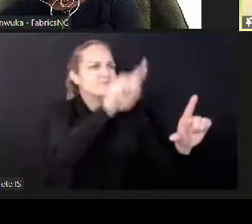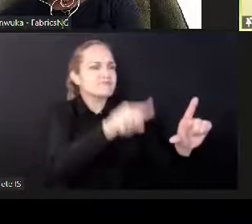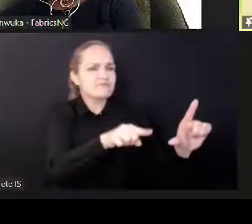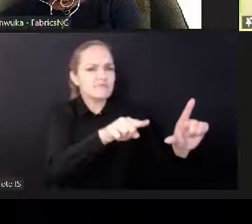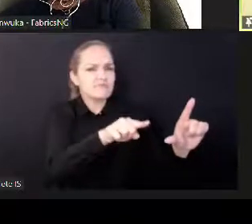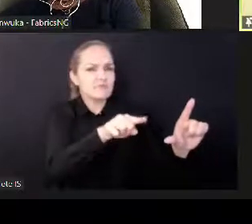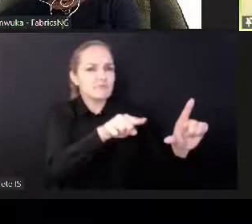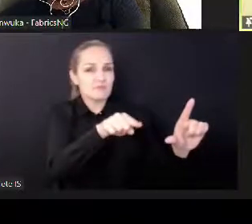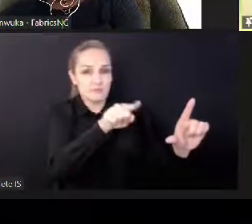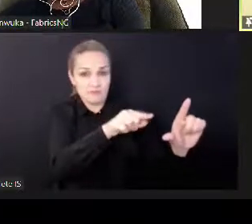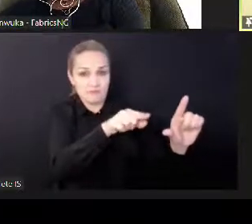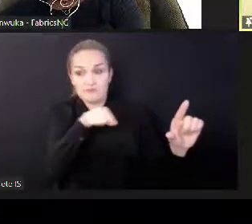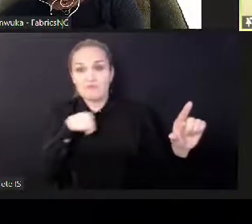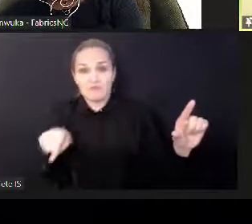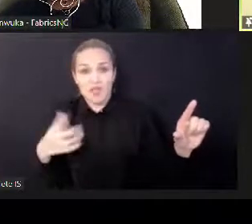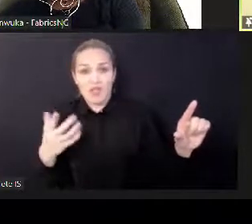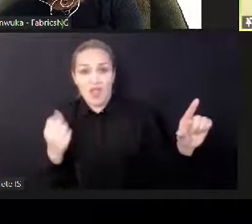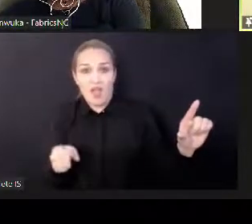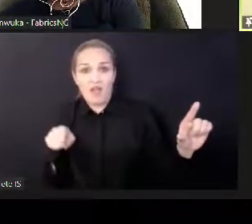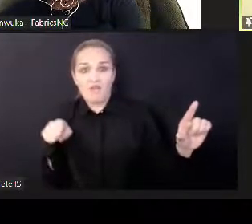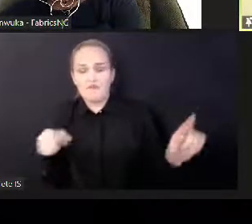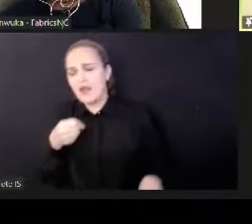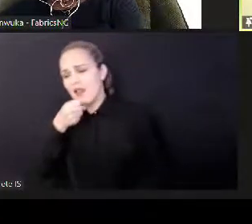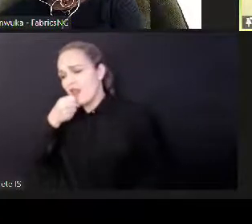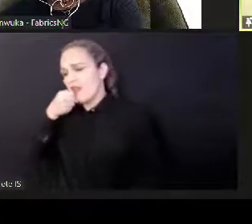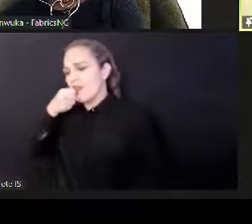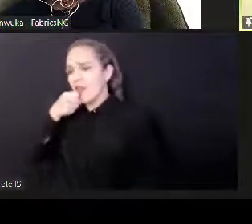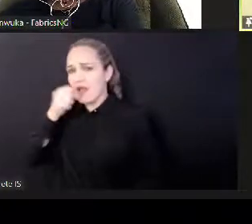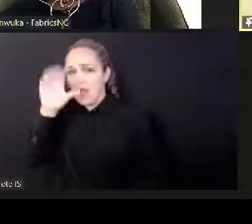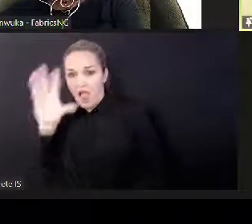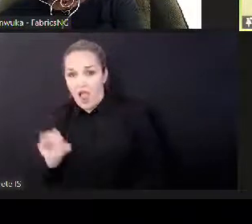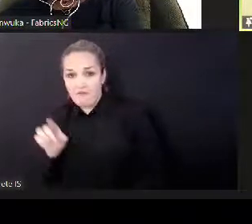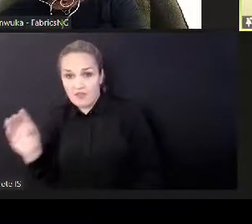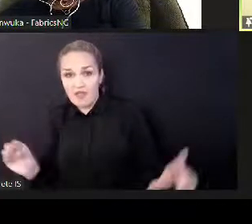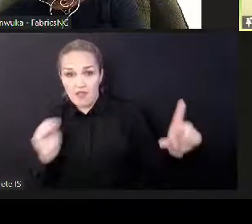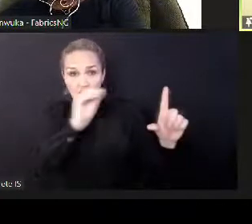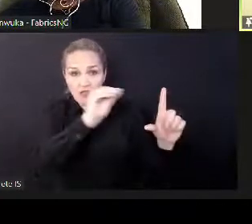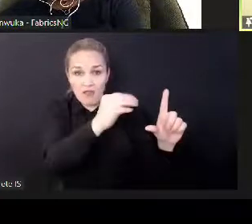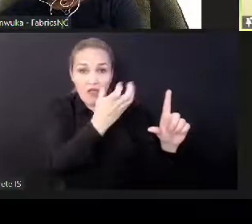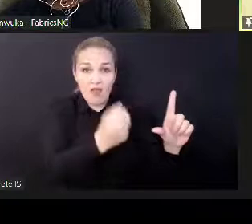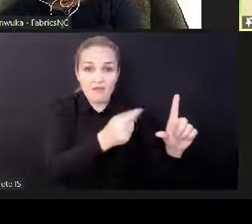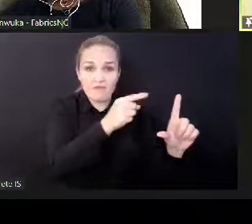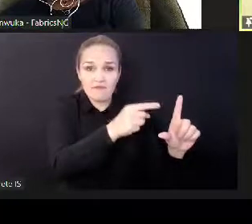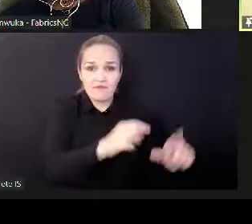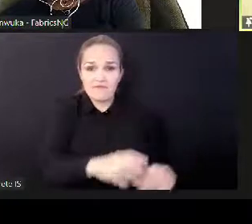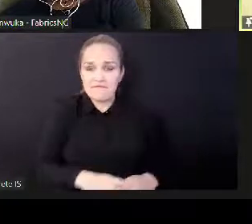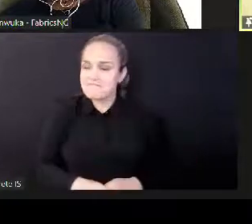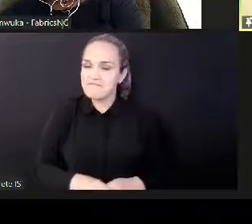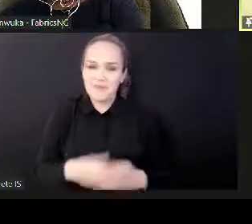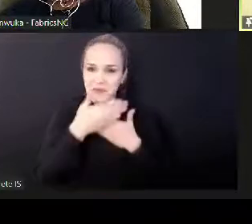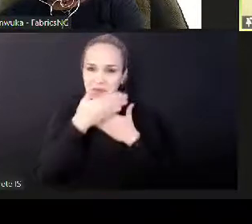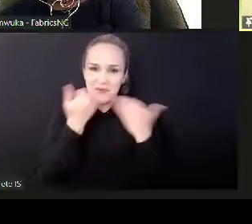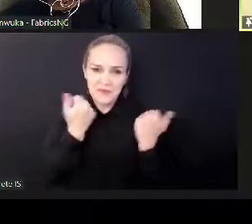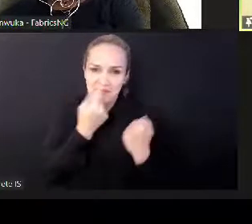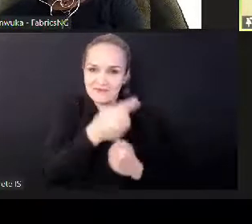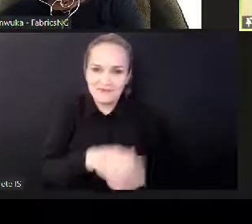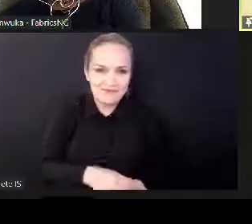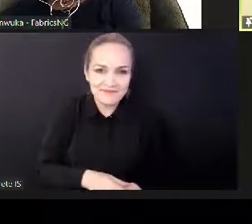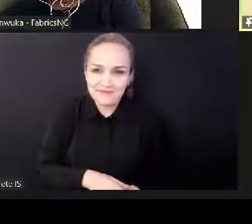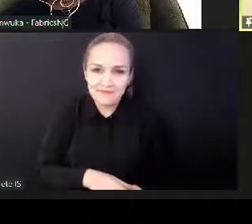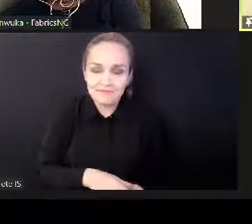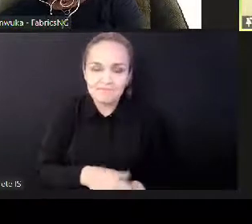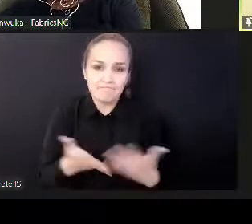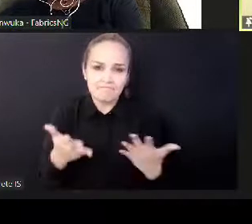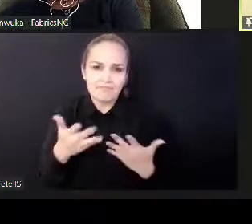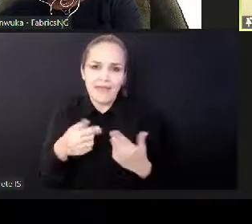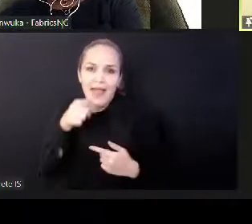from the continent. Someone needs to figure out deep tech that understands that